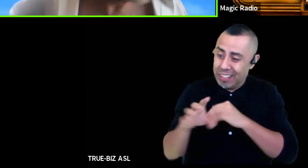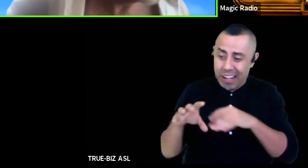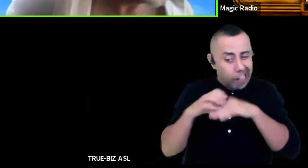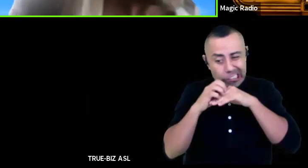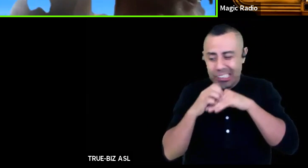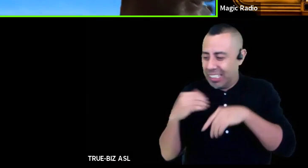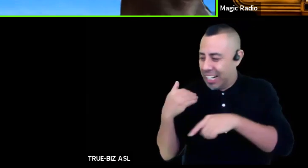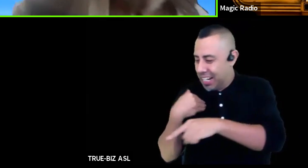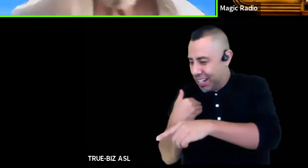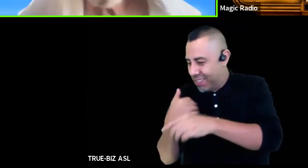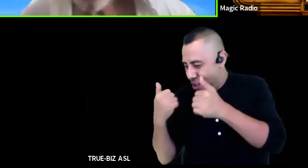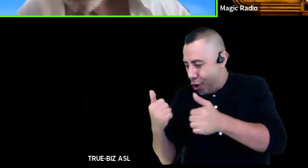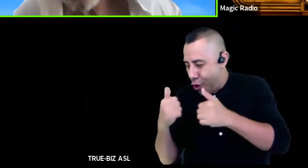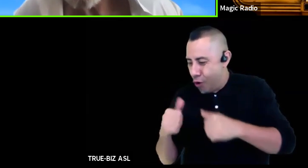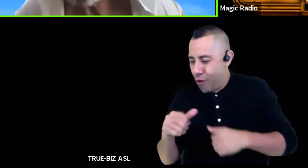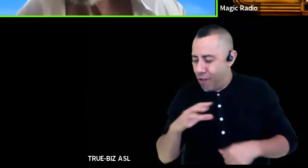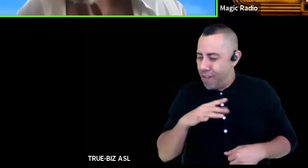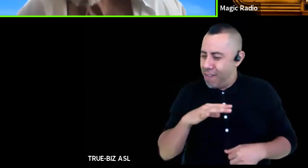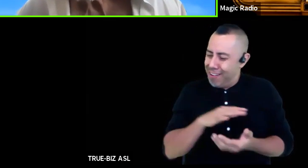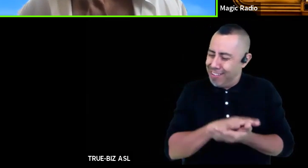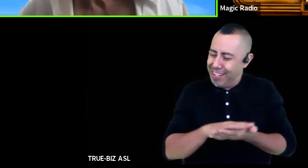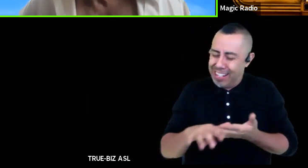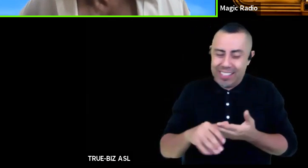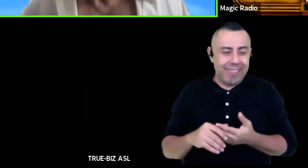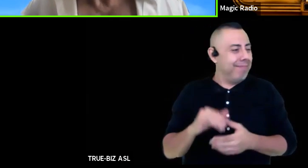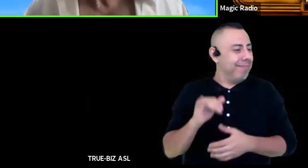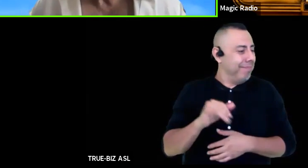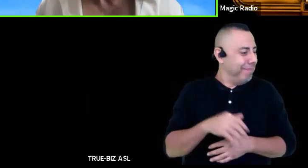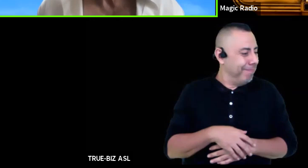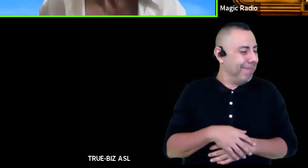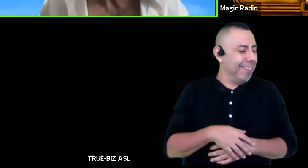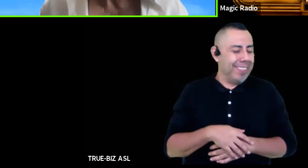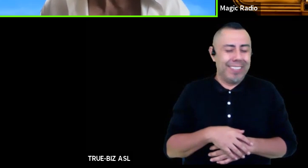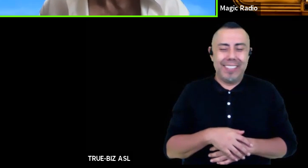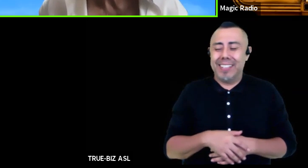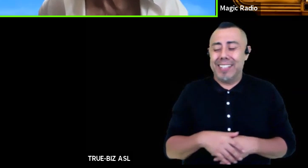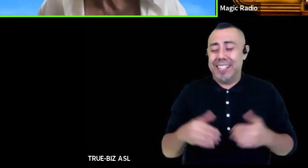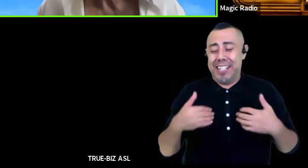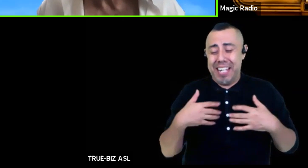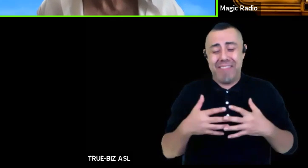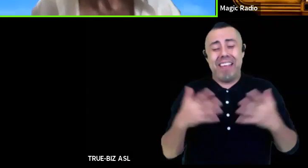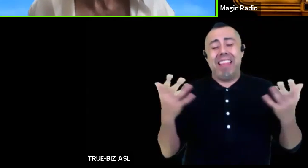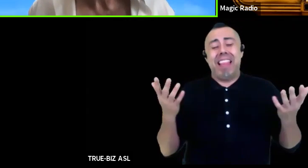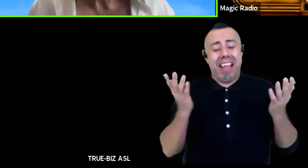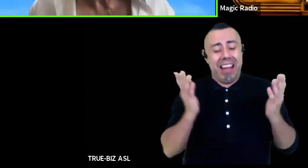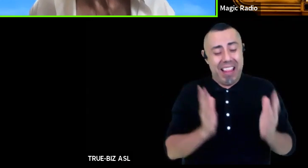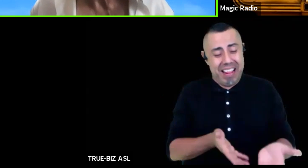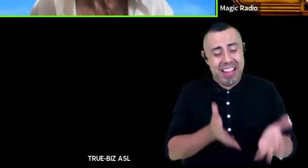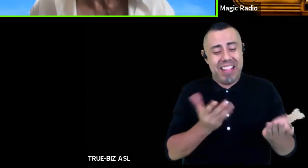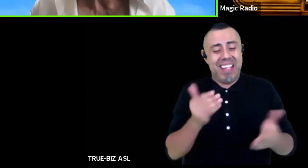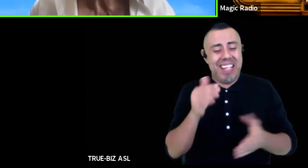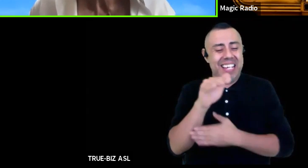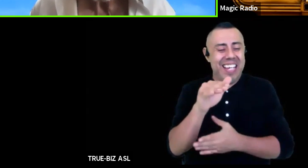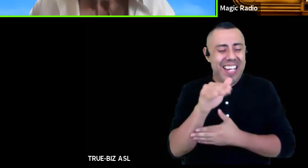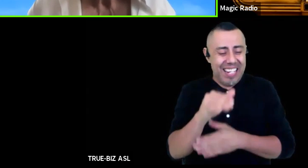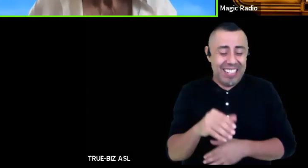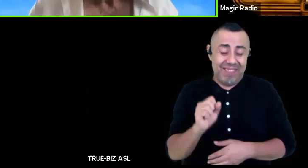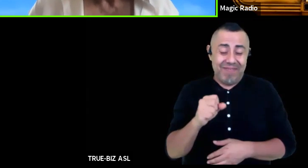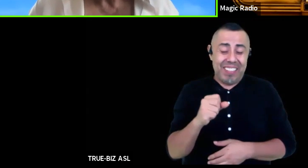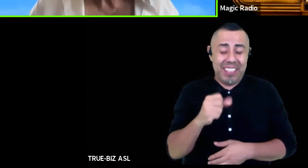very nice ah we have lots to talk about today gentlemen i have a lot of thinking to do